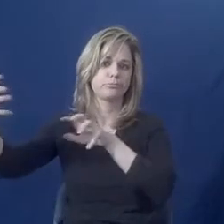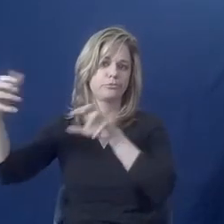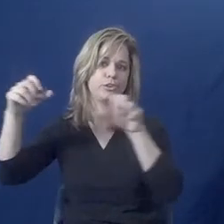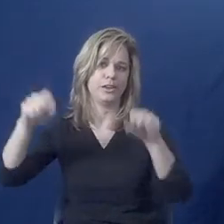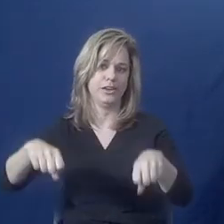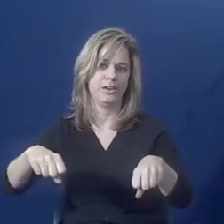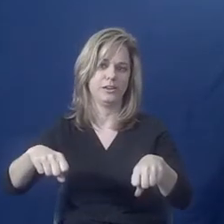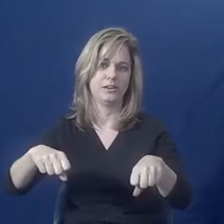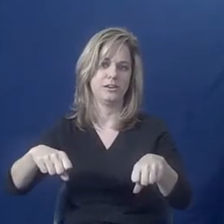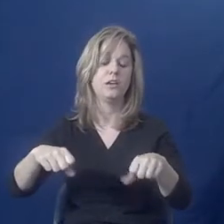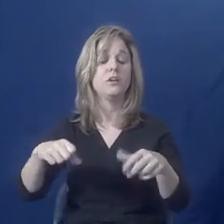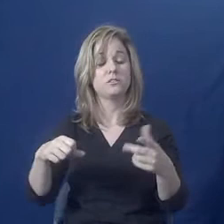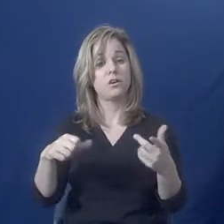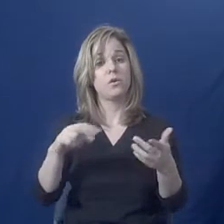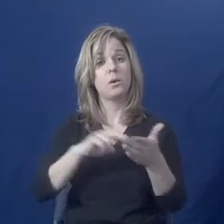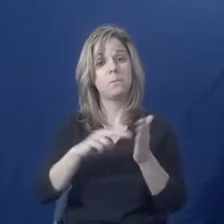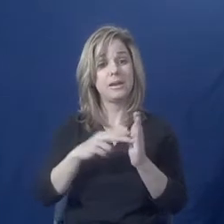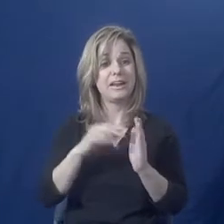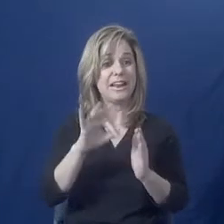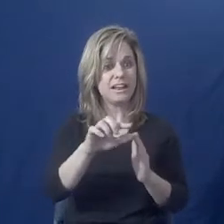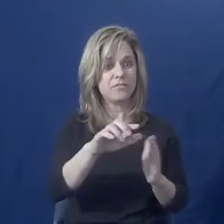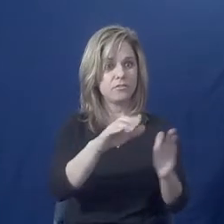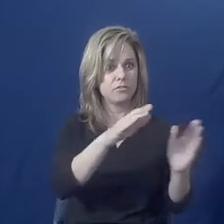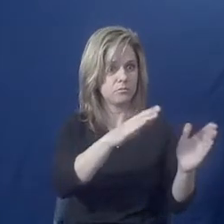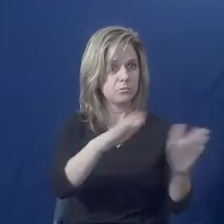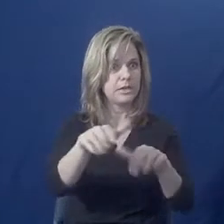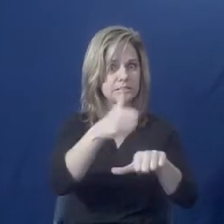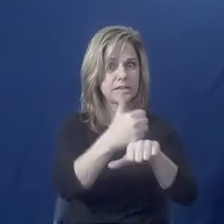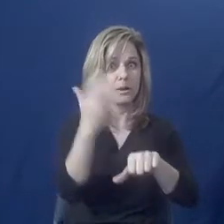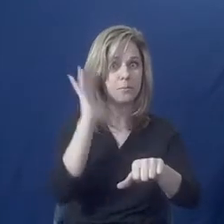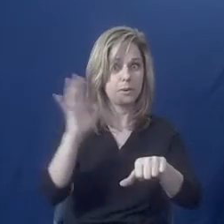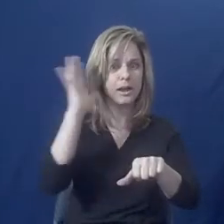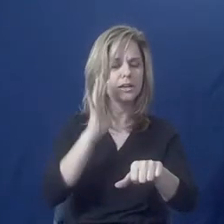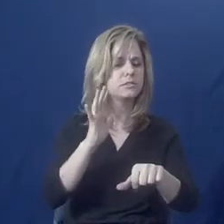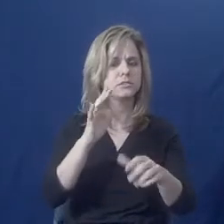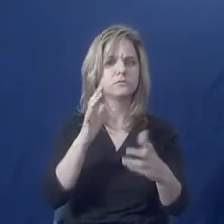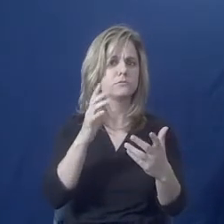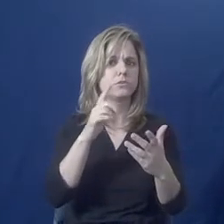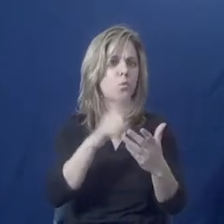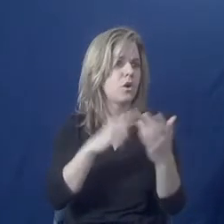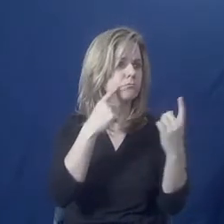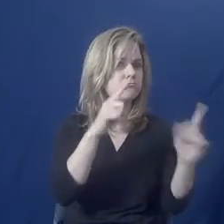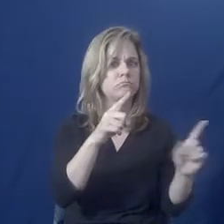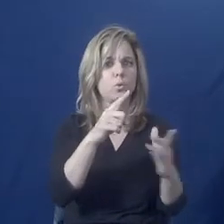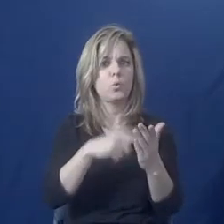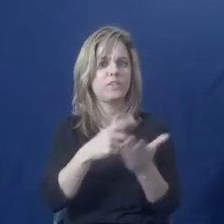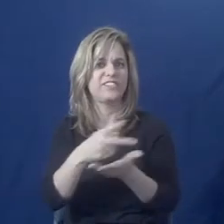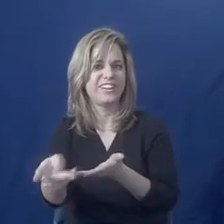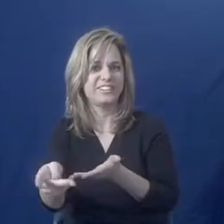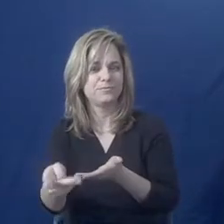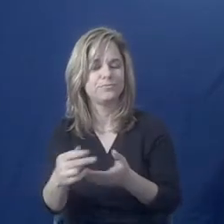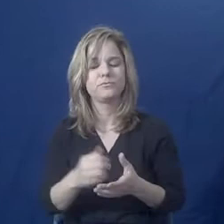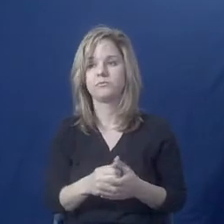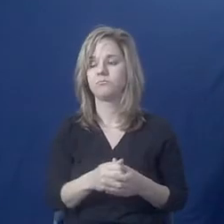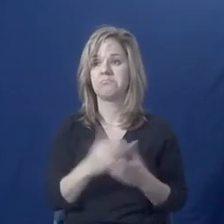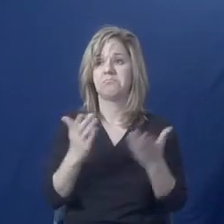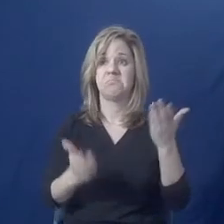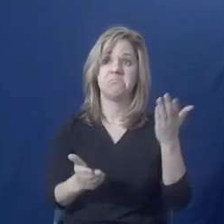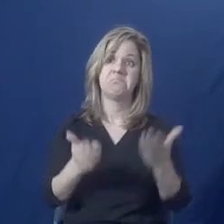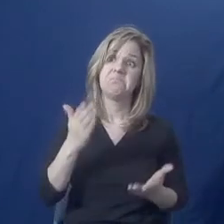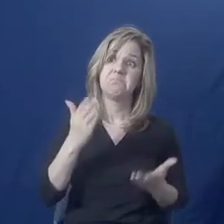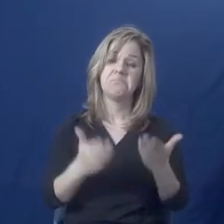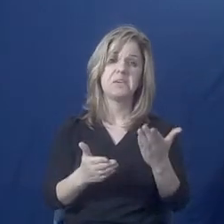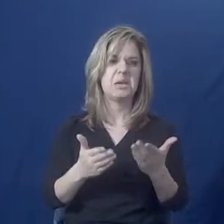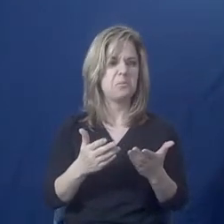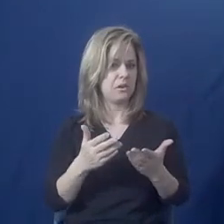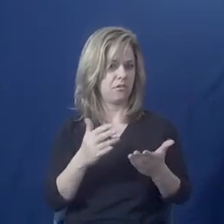so if they've had a plan before, what worked and what didn't work? If they've had a plan before, it may be just needs a little